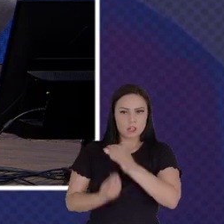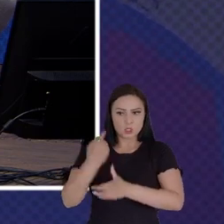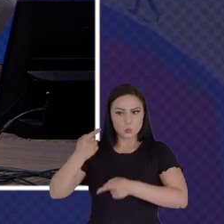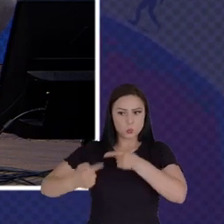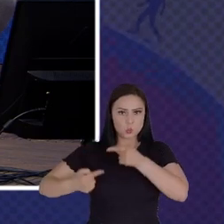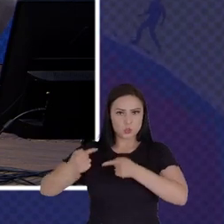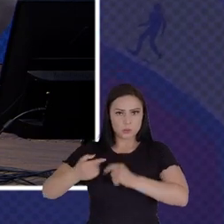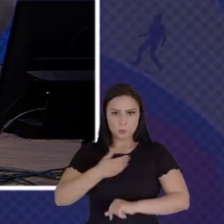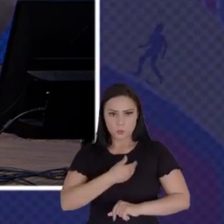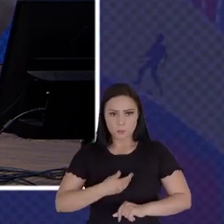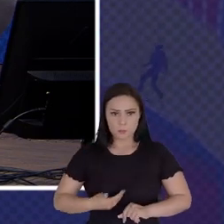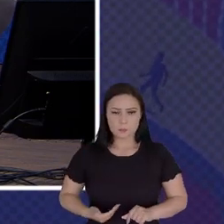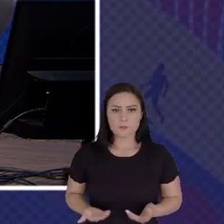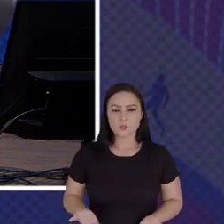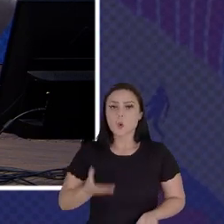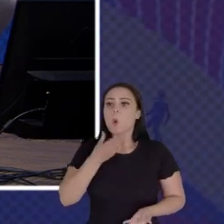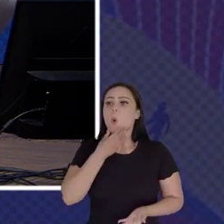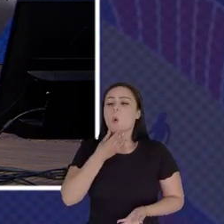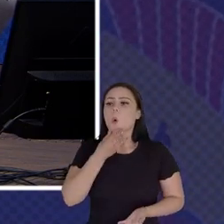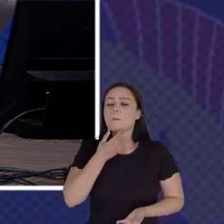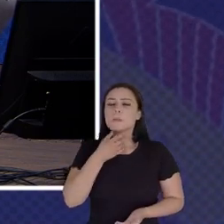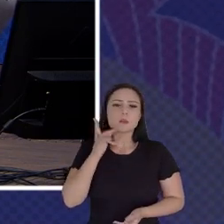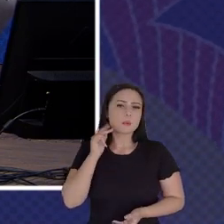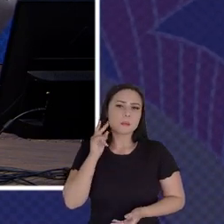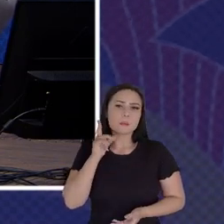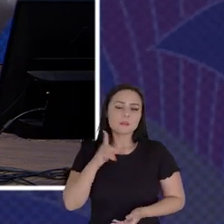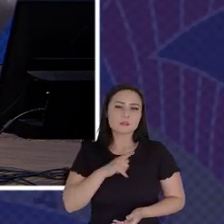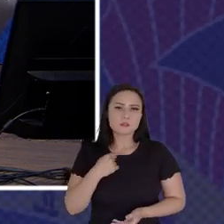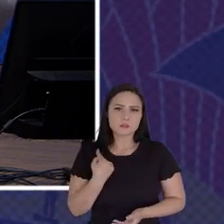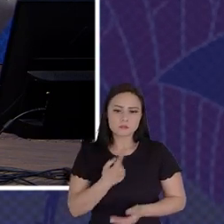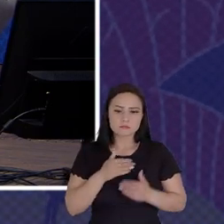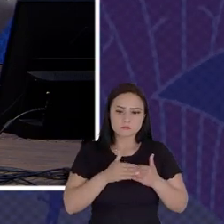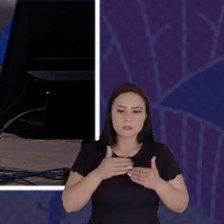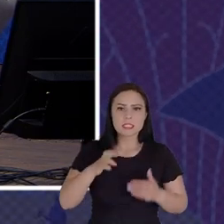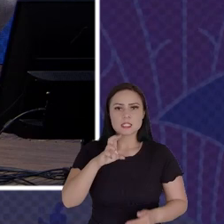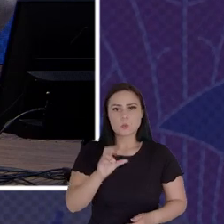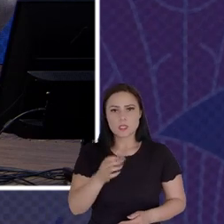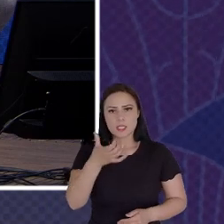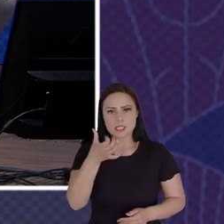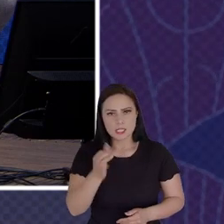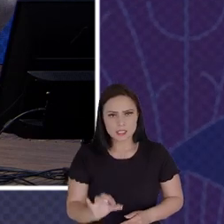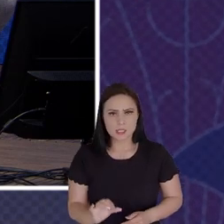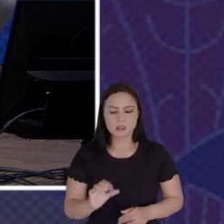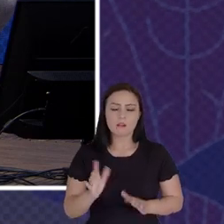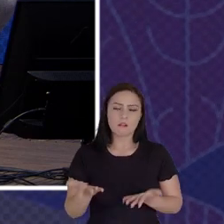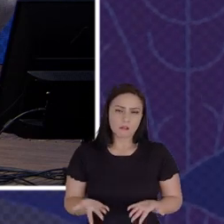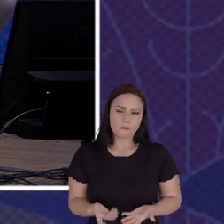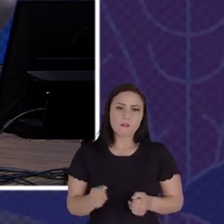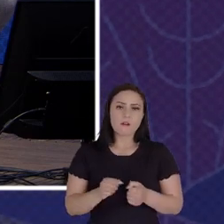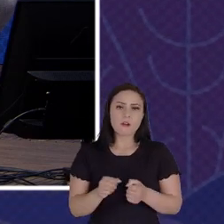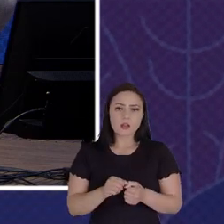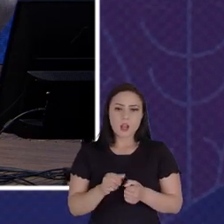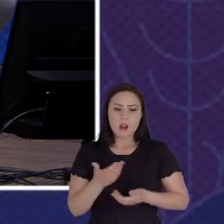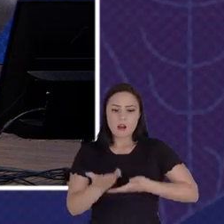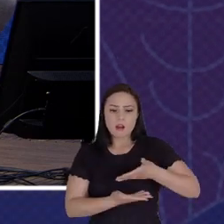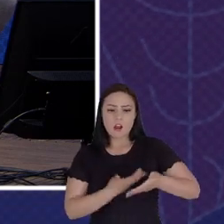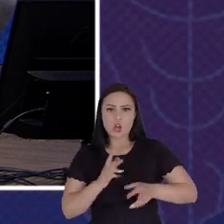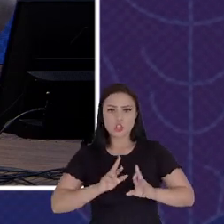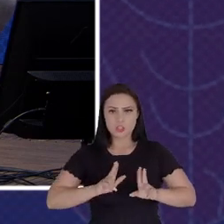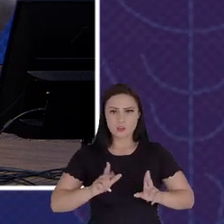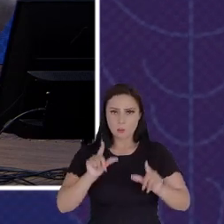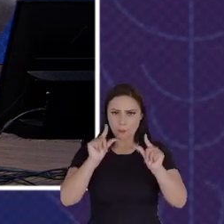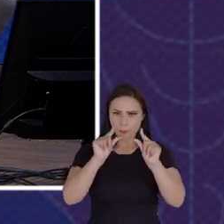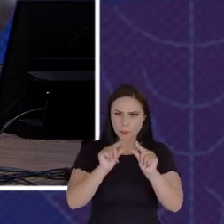Baby Boomers So We Also Define Ways To Engage More Different Generations To At Least